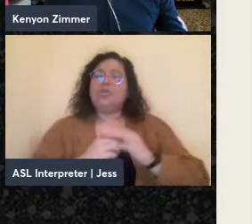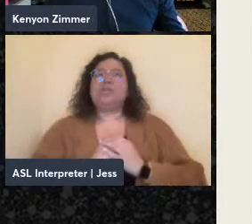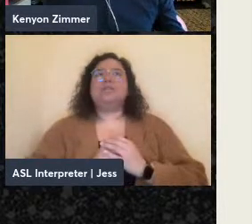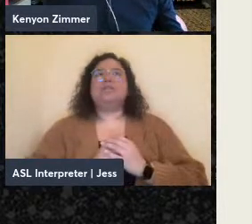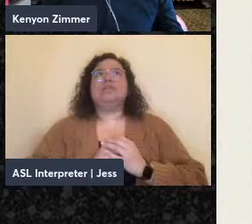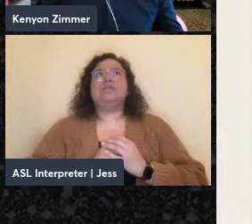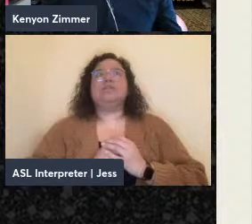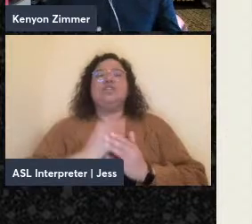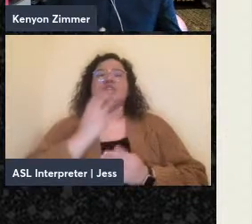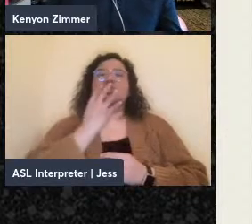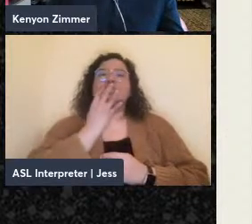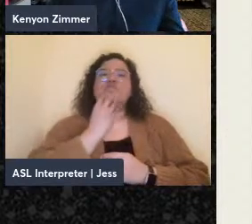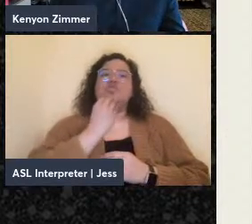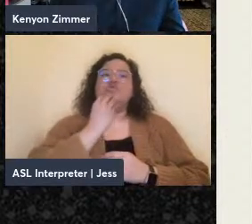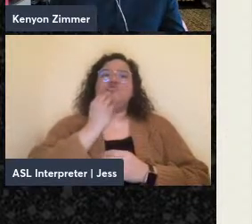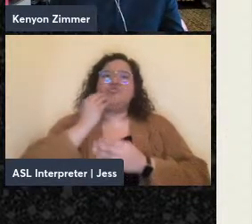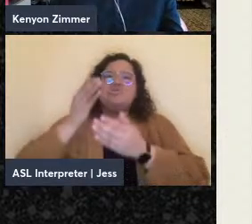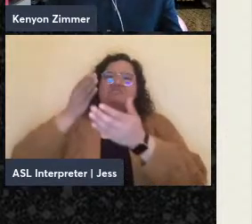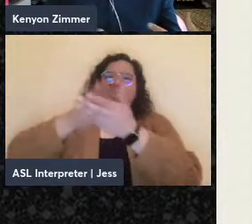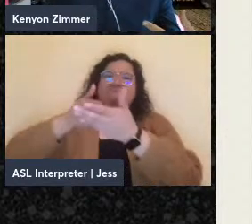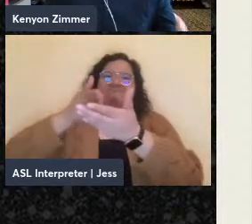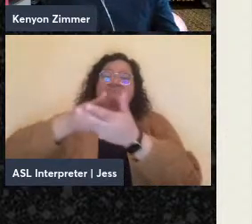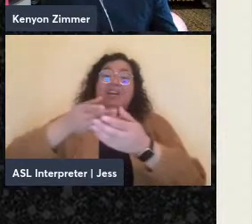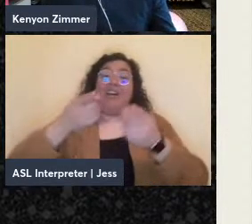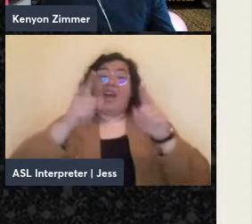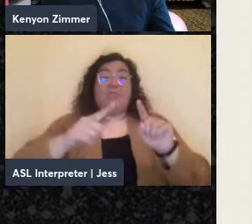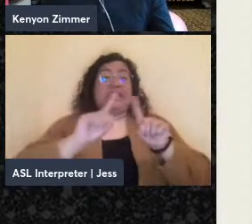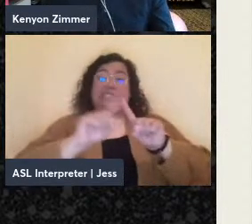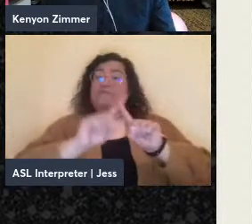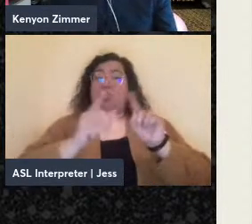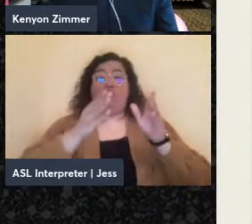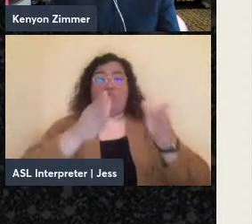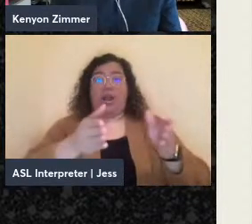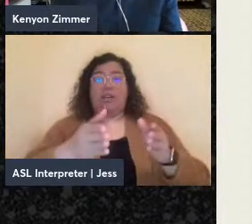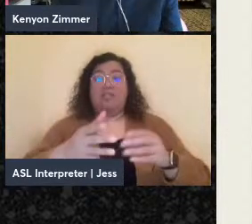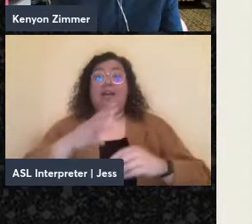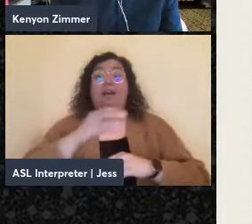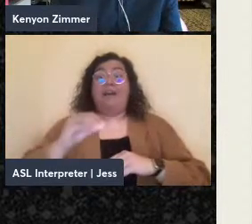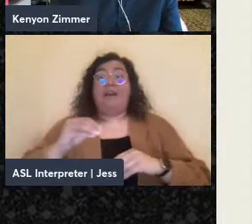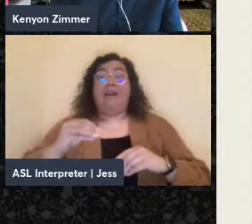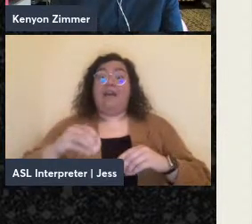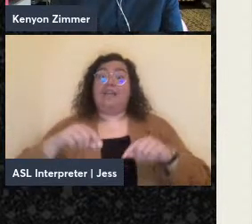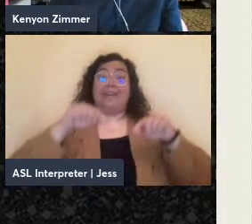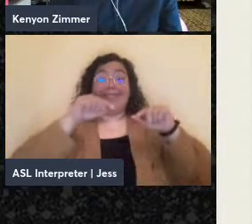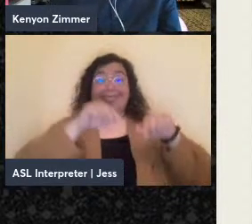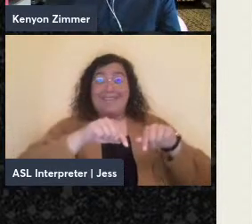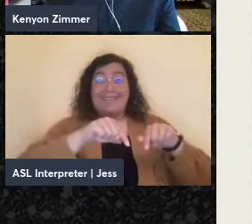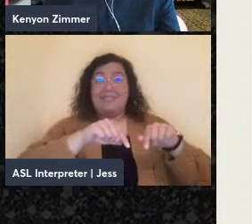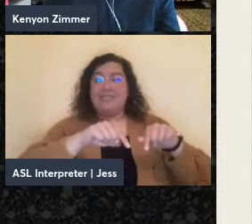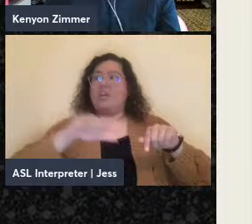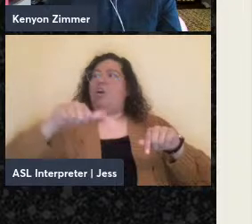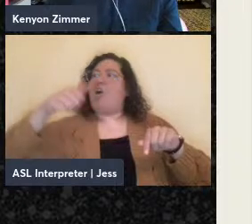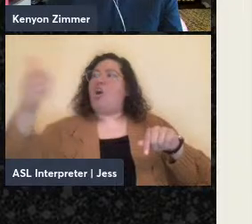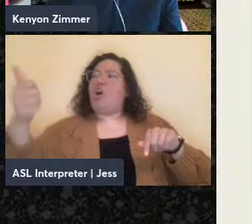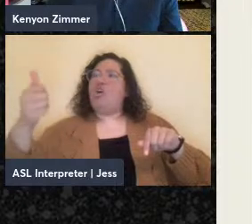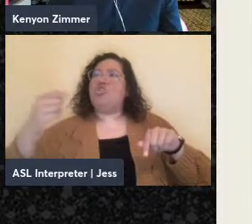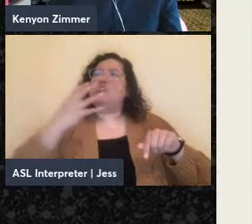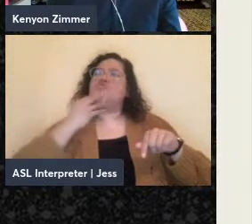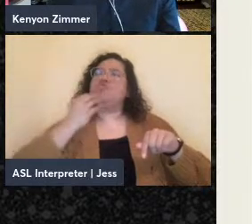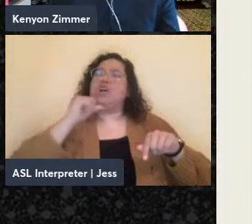Jewish anarchism existed in many kinds of ways, intersected and overlapped with many other non-Jewish radical movements,